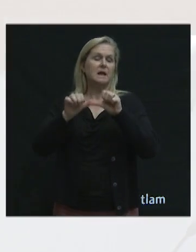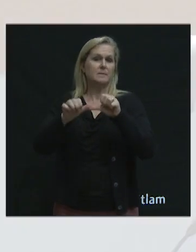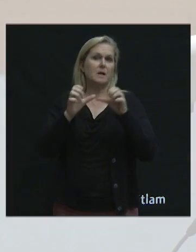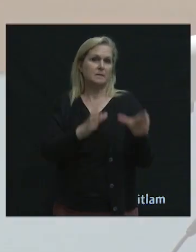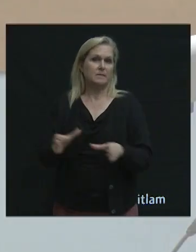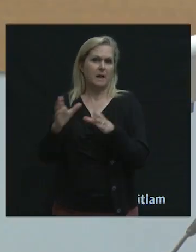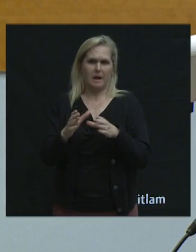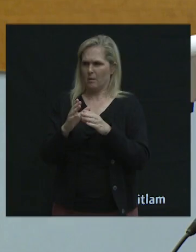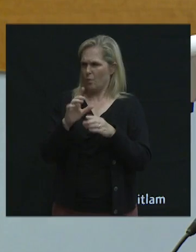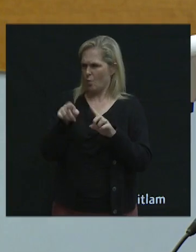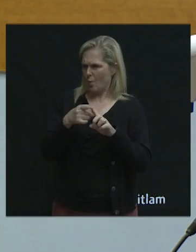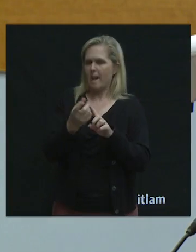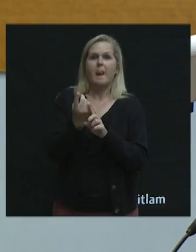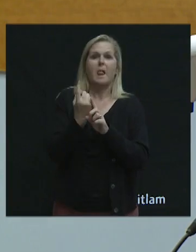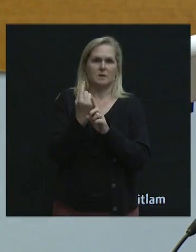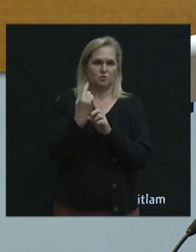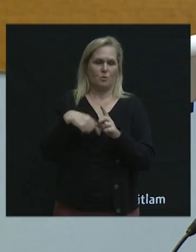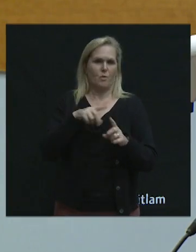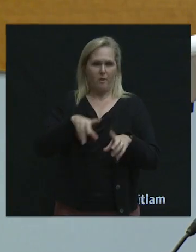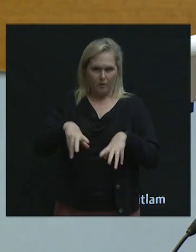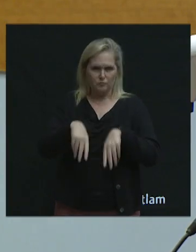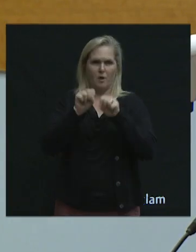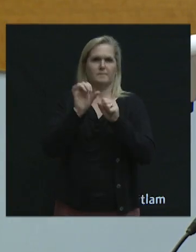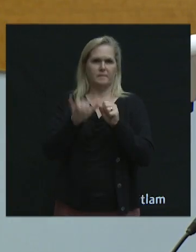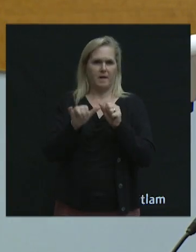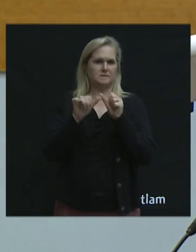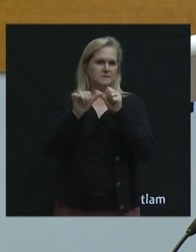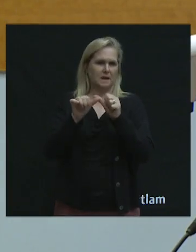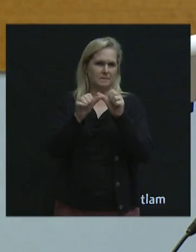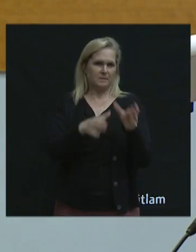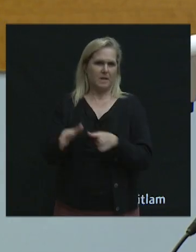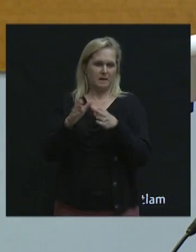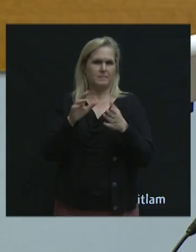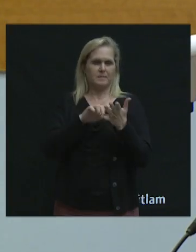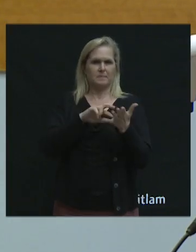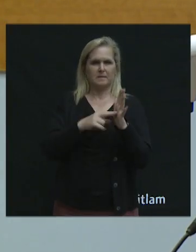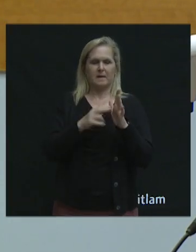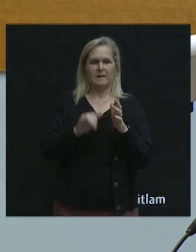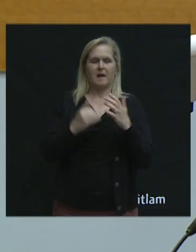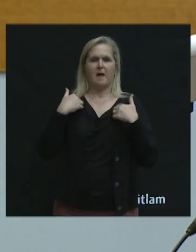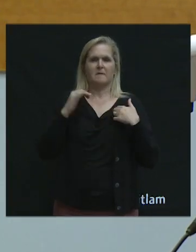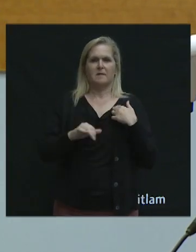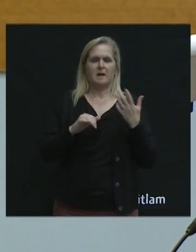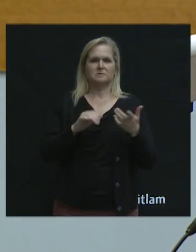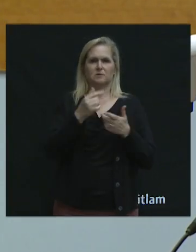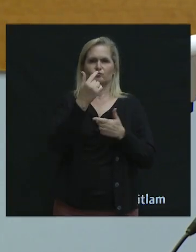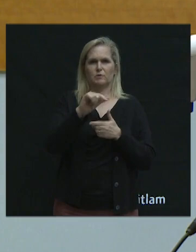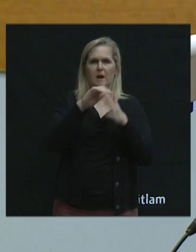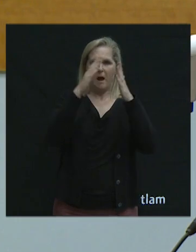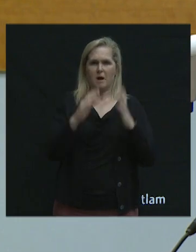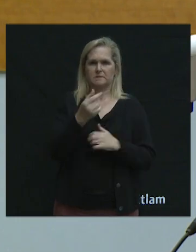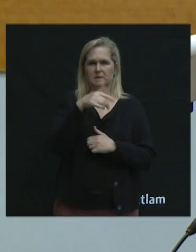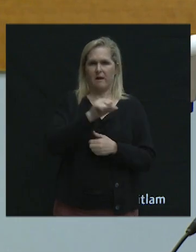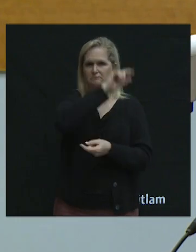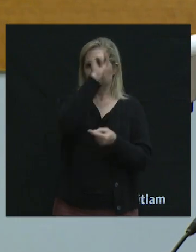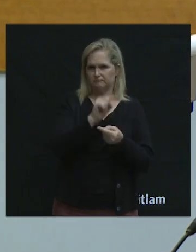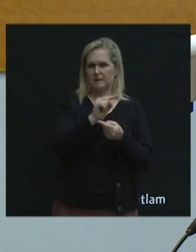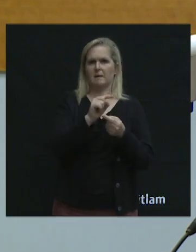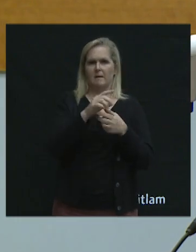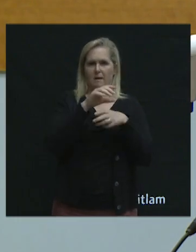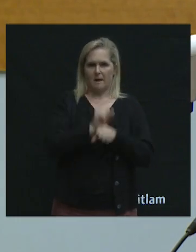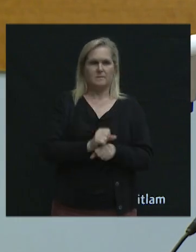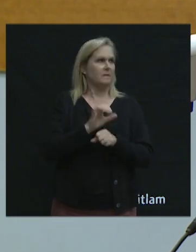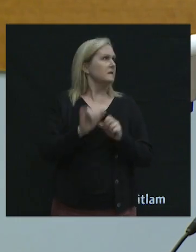plan last year that, um, set, uh, greenhouse gas reduction, uh, targets. Uh, there's also been changing